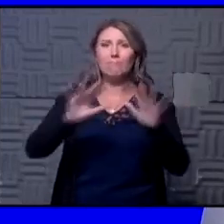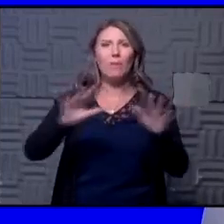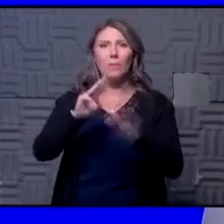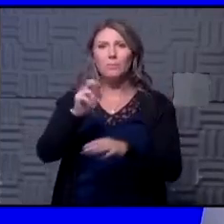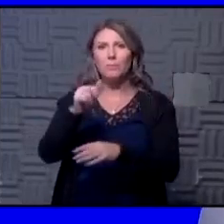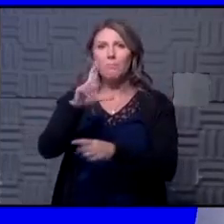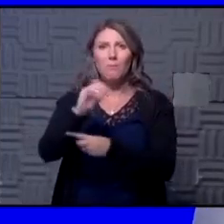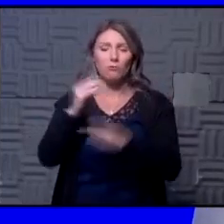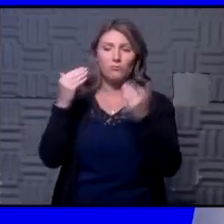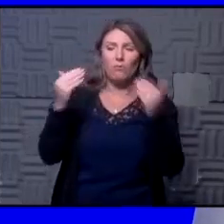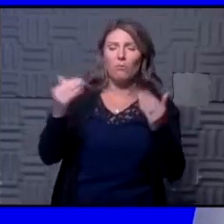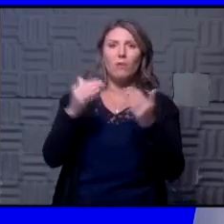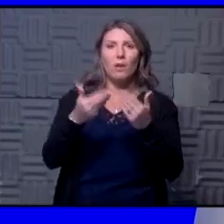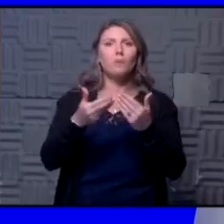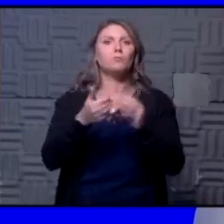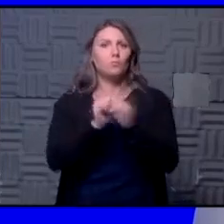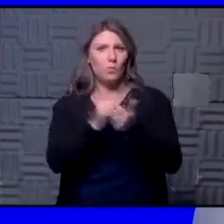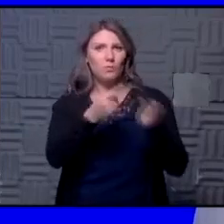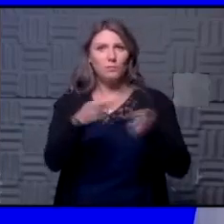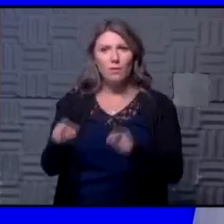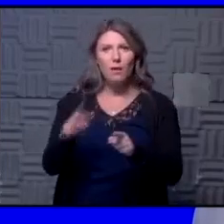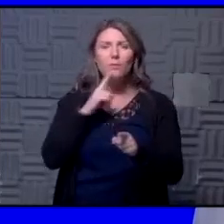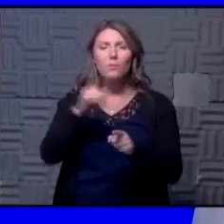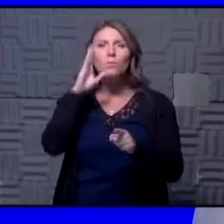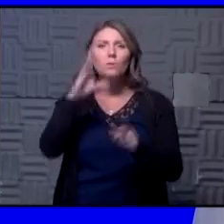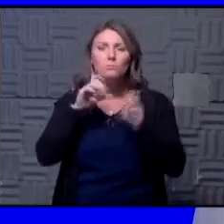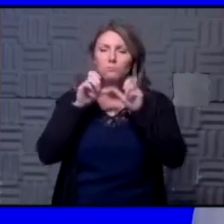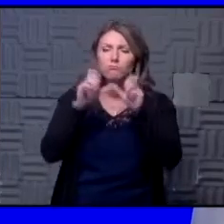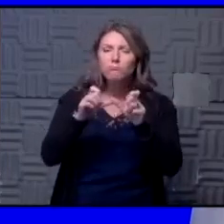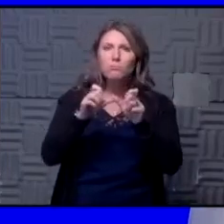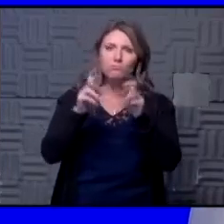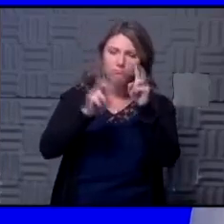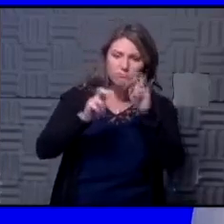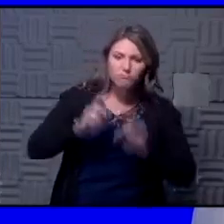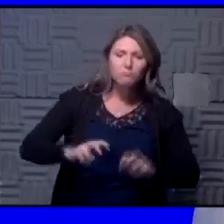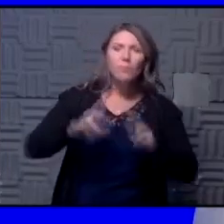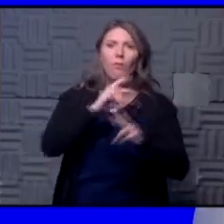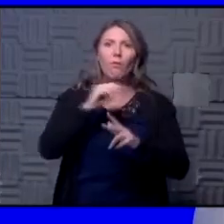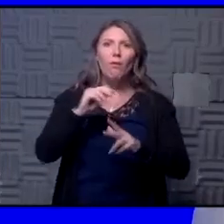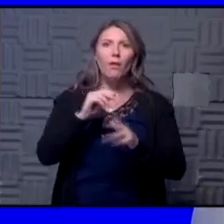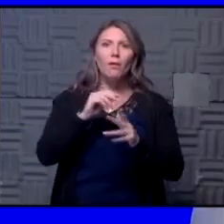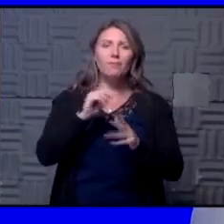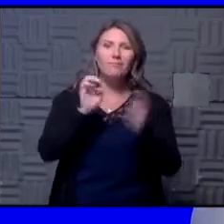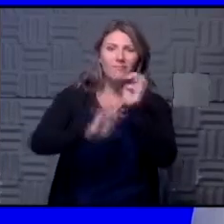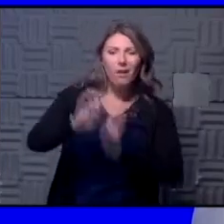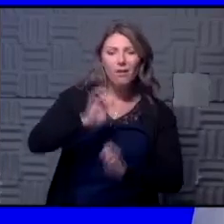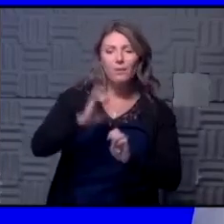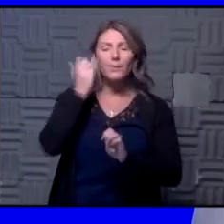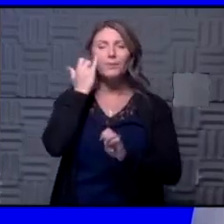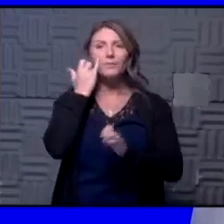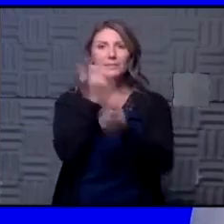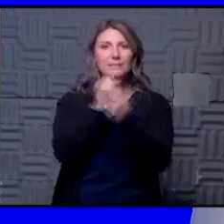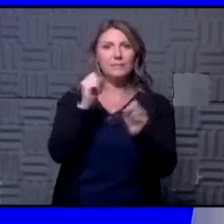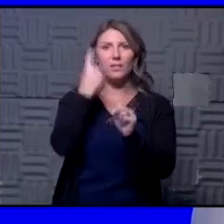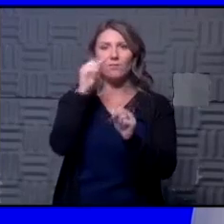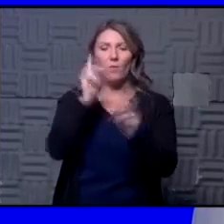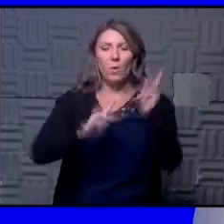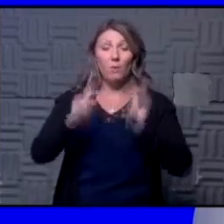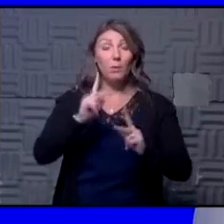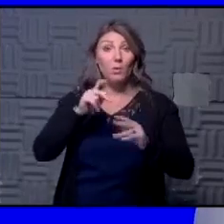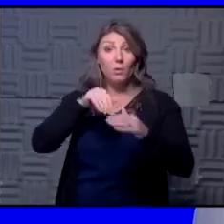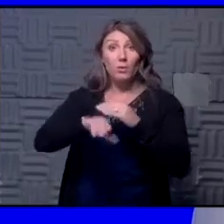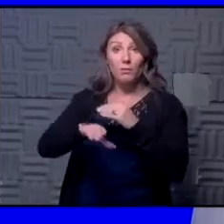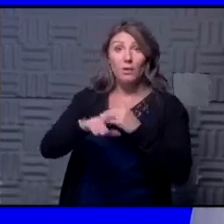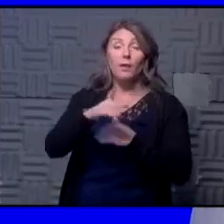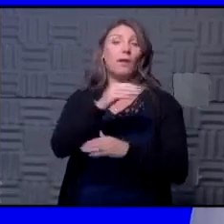sports to go on so I think it will be continually looked at and evaluated is this going to be safe for our our our people that are coming